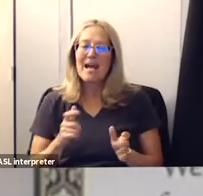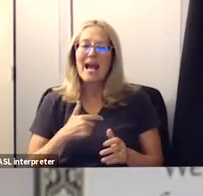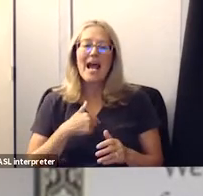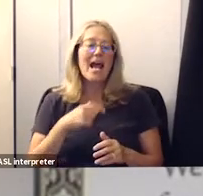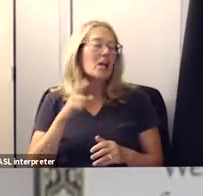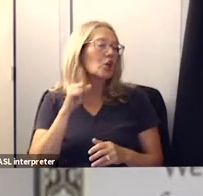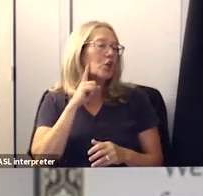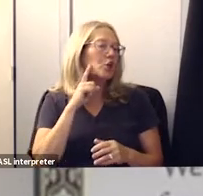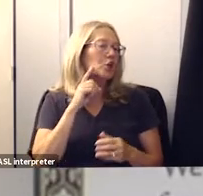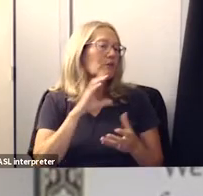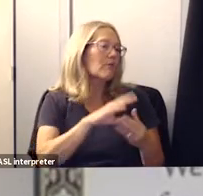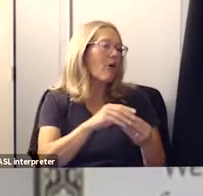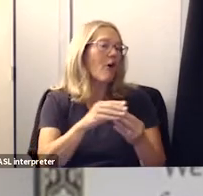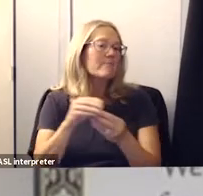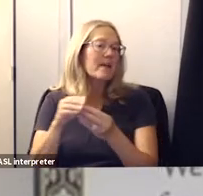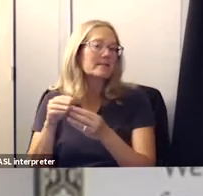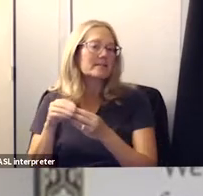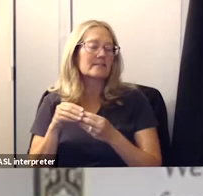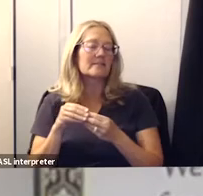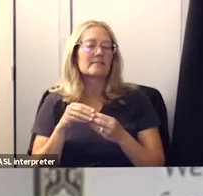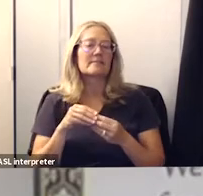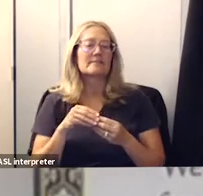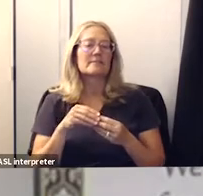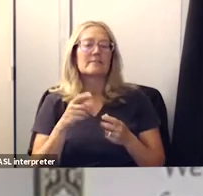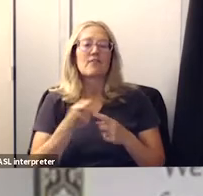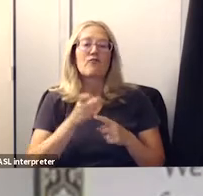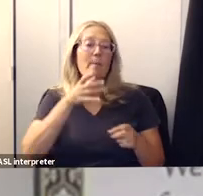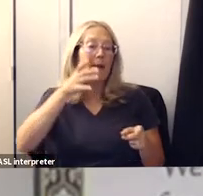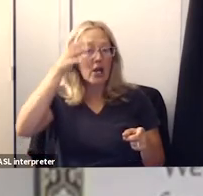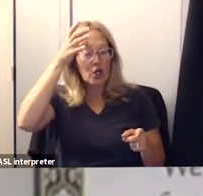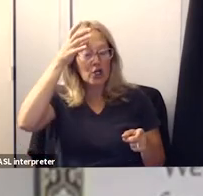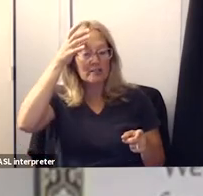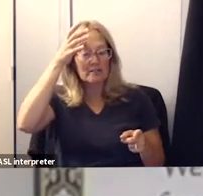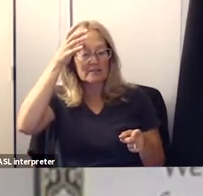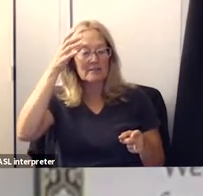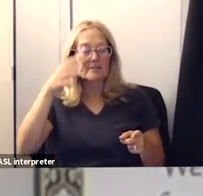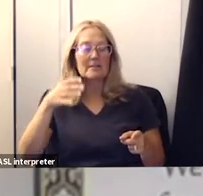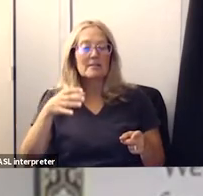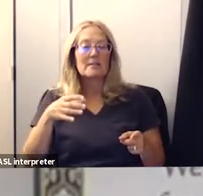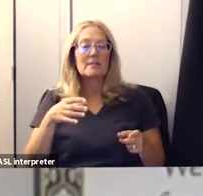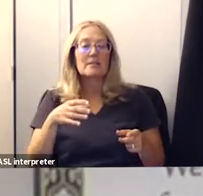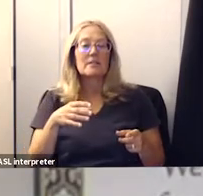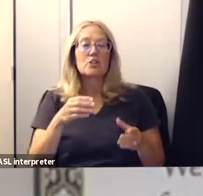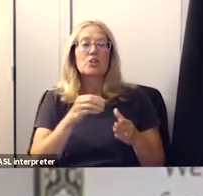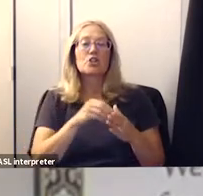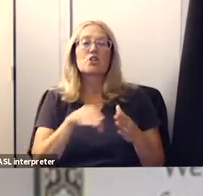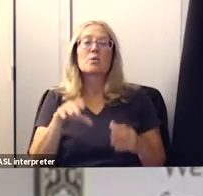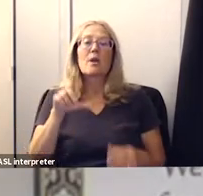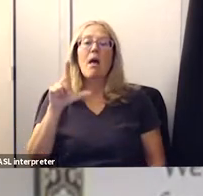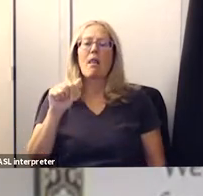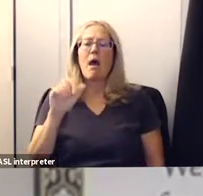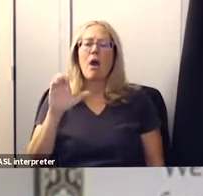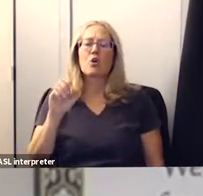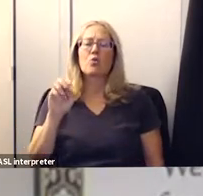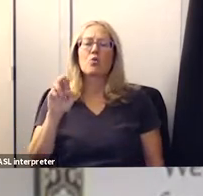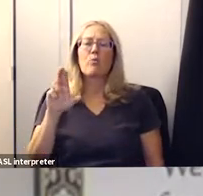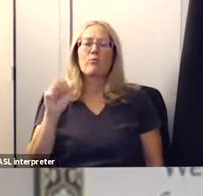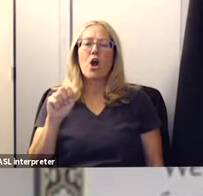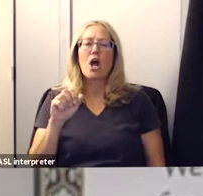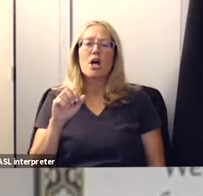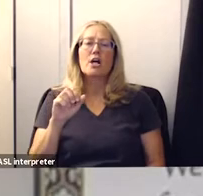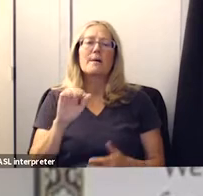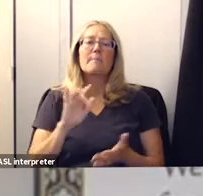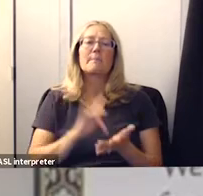uh great comments um about from a parent with a student at lacumbra junior high who's going to be an incoming